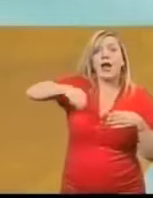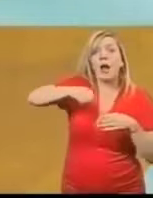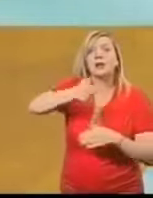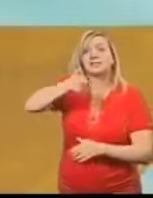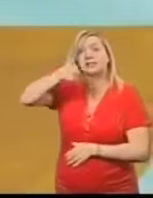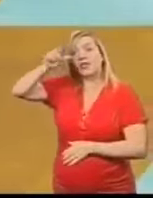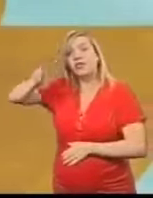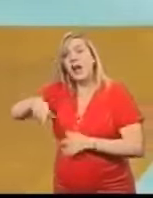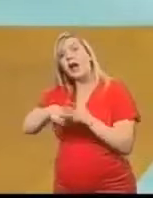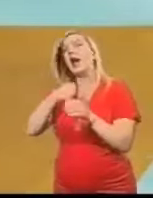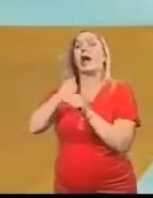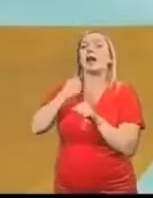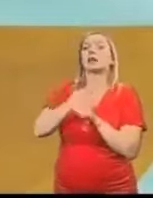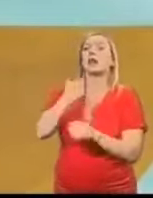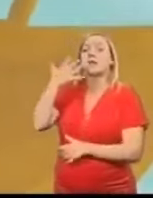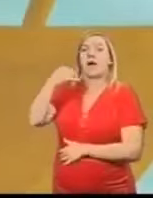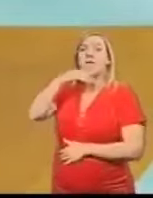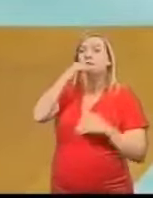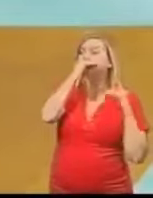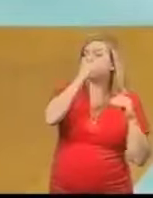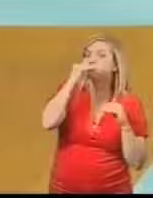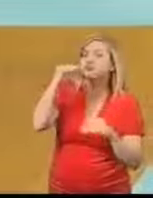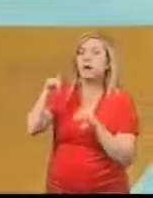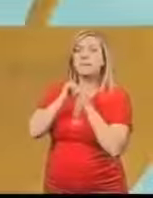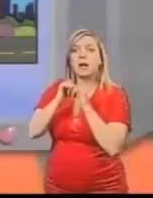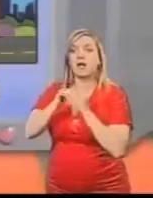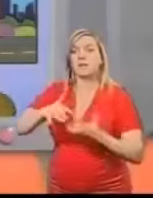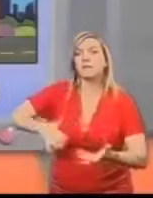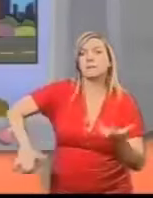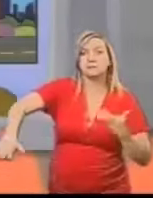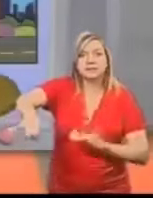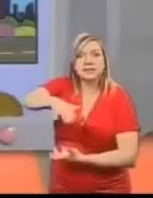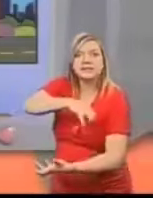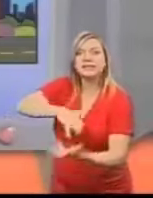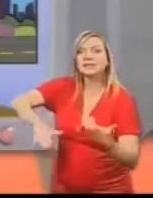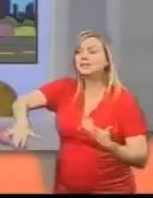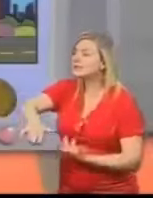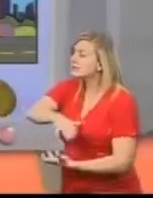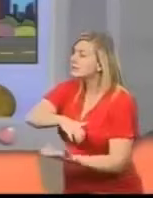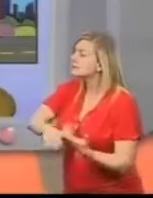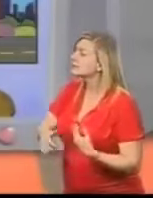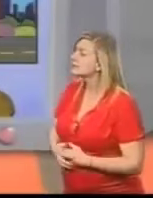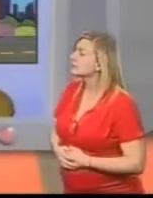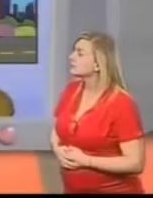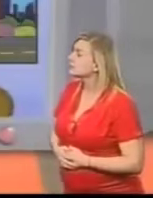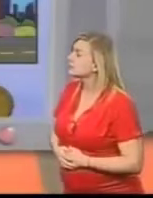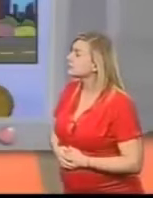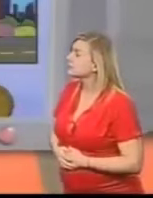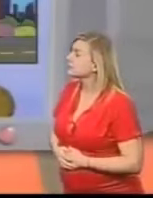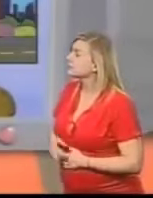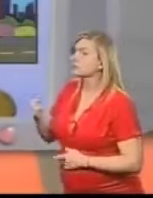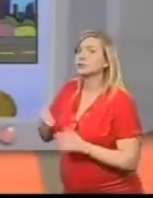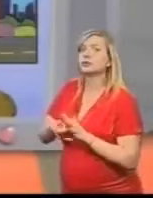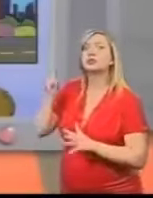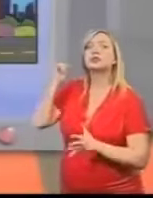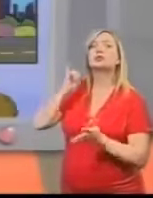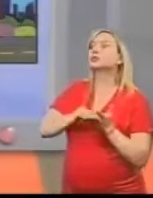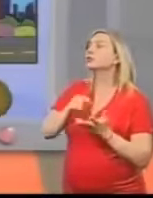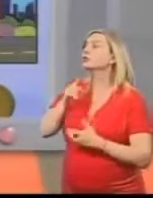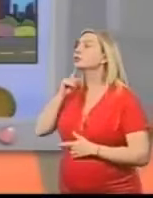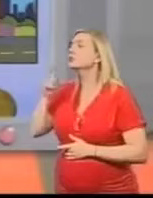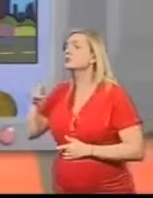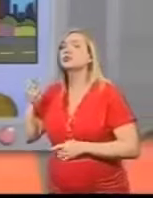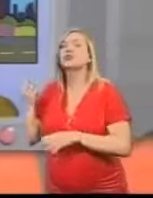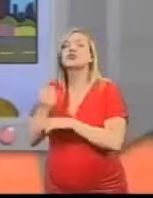eggs And five hundred litres of milk Were mixed together Here are the headlines Production of grass pudding has resumed